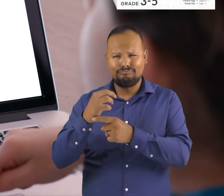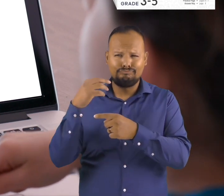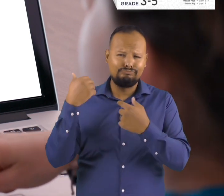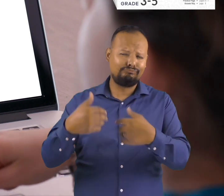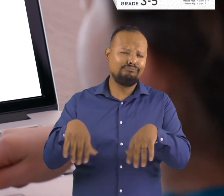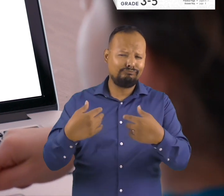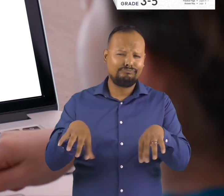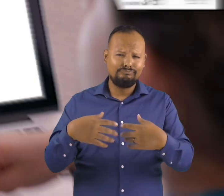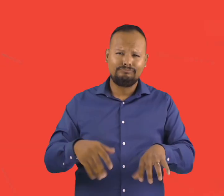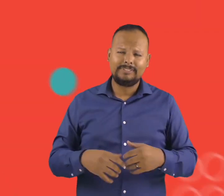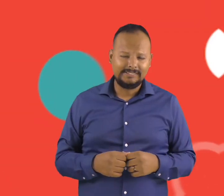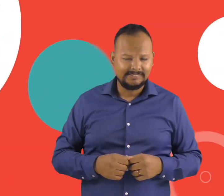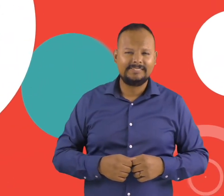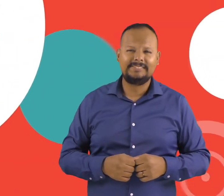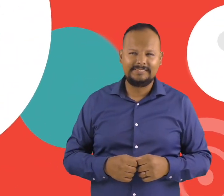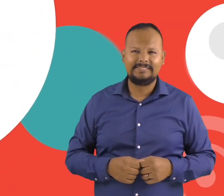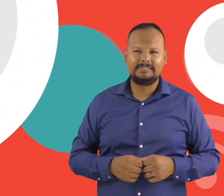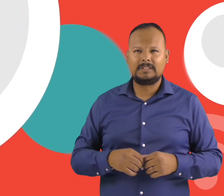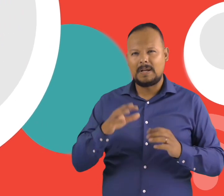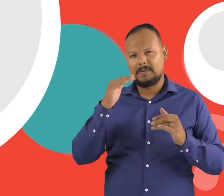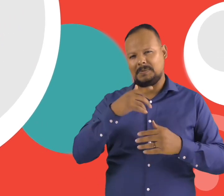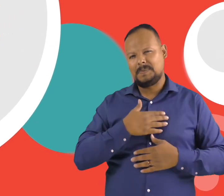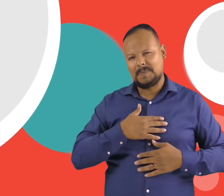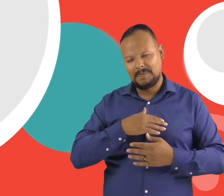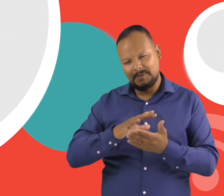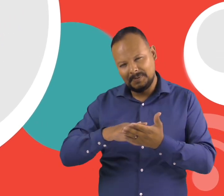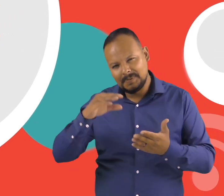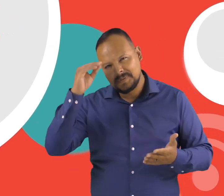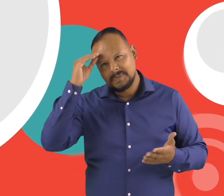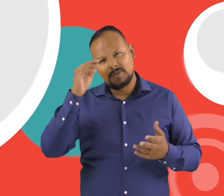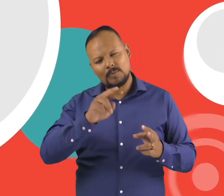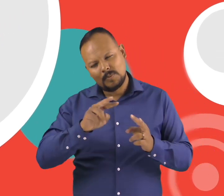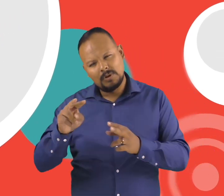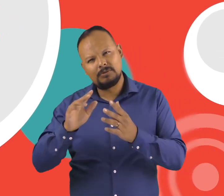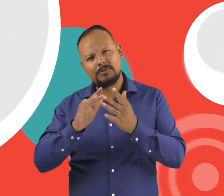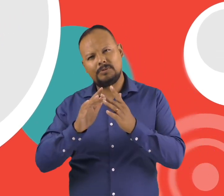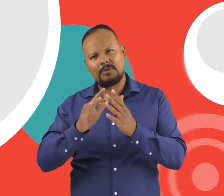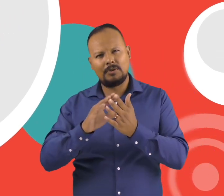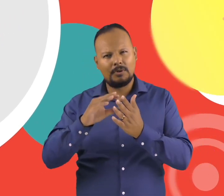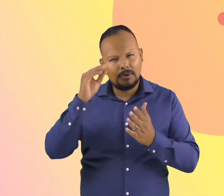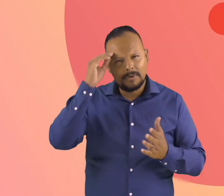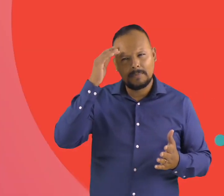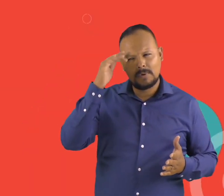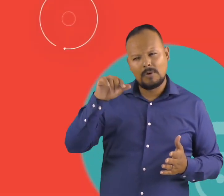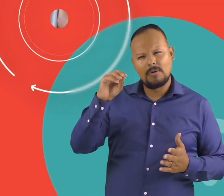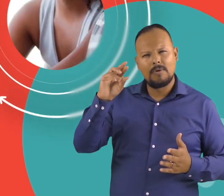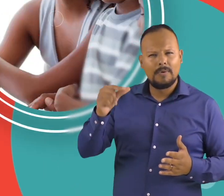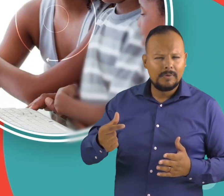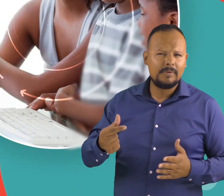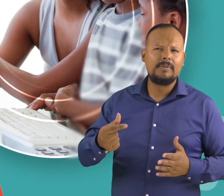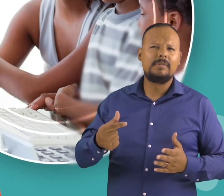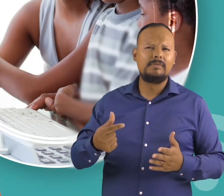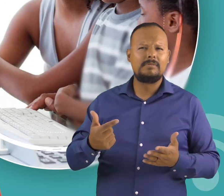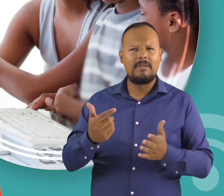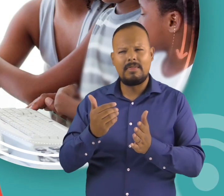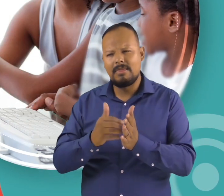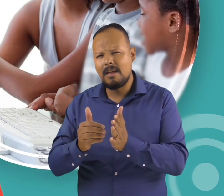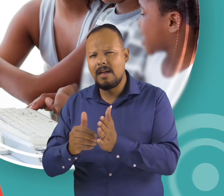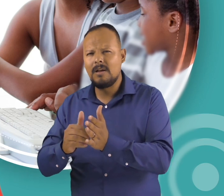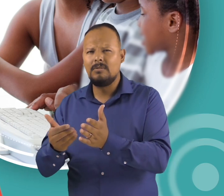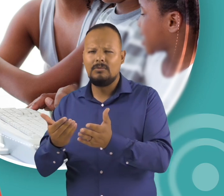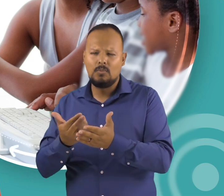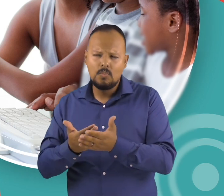-tastic day! Hope you had fun learning with us. Visit us at LearnBright.org